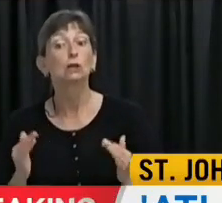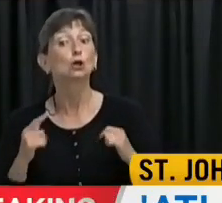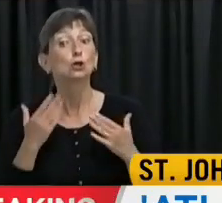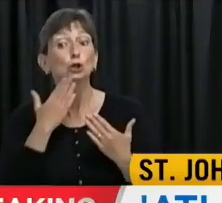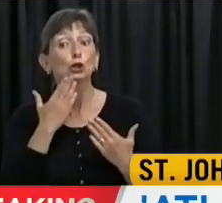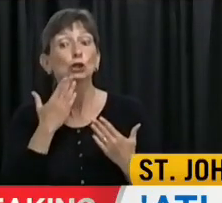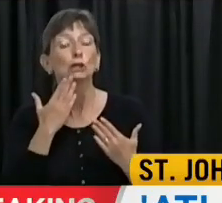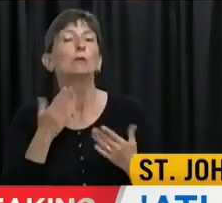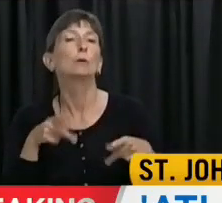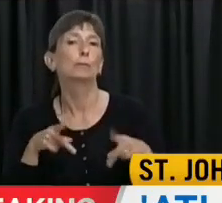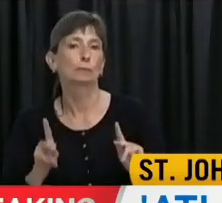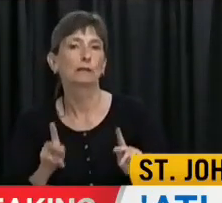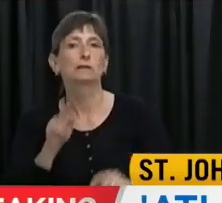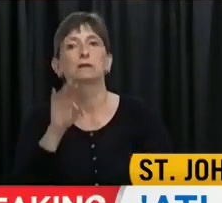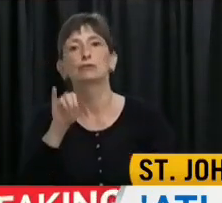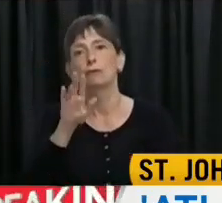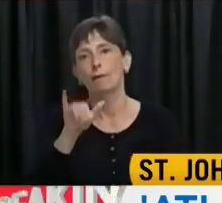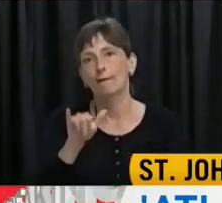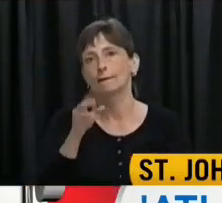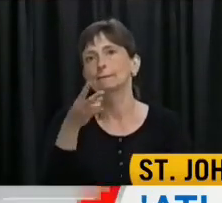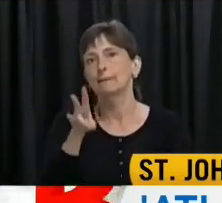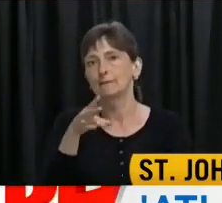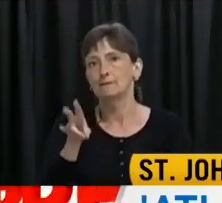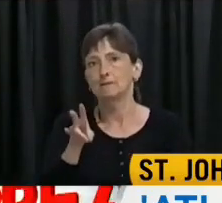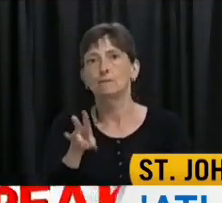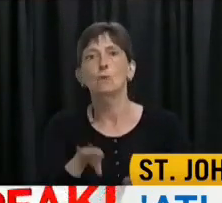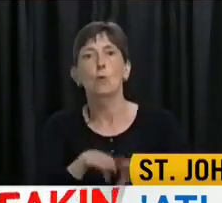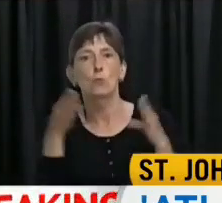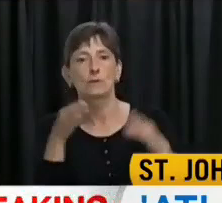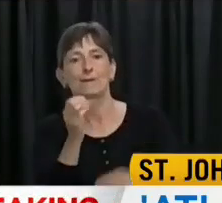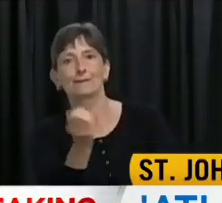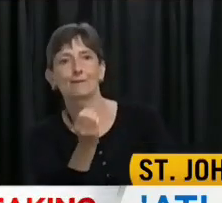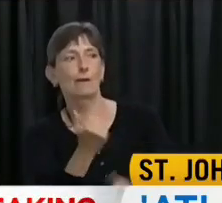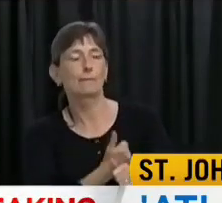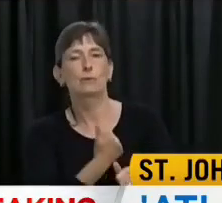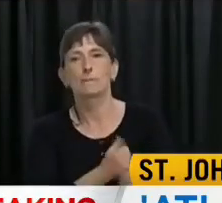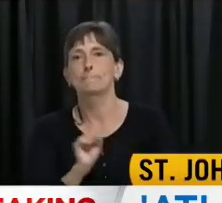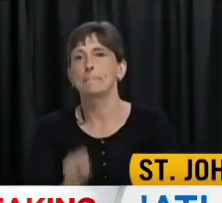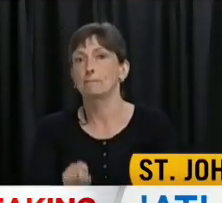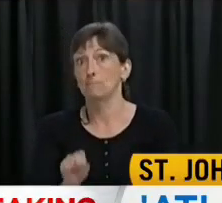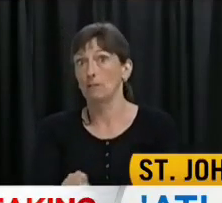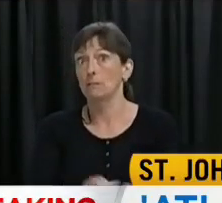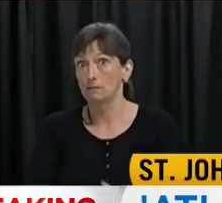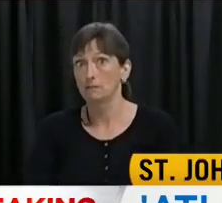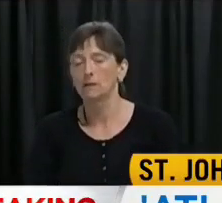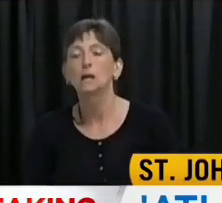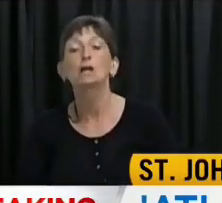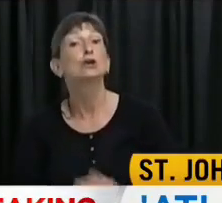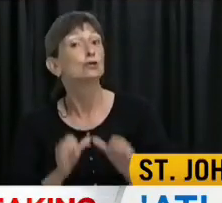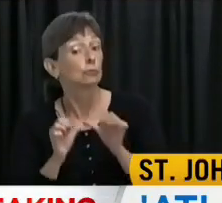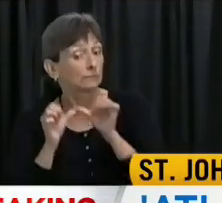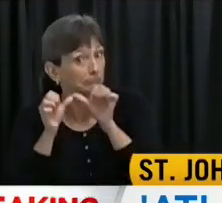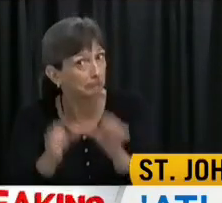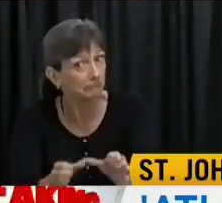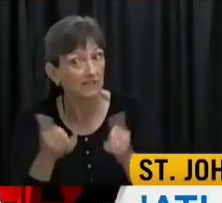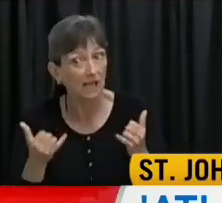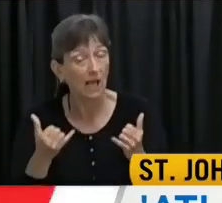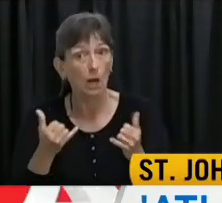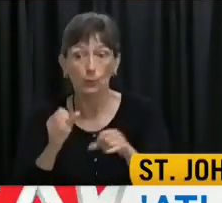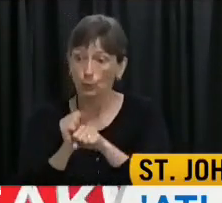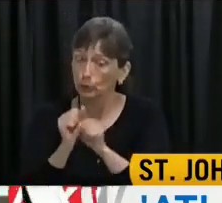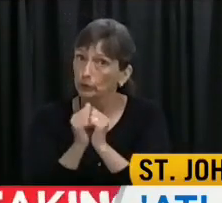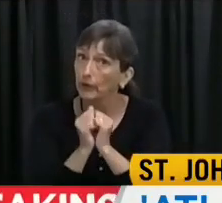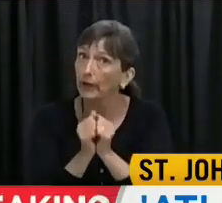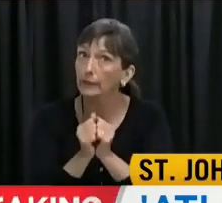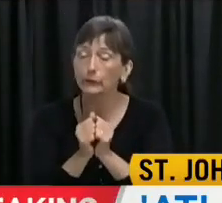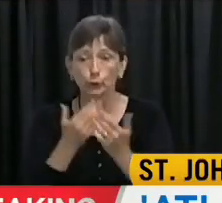have done so far. We are at this point right now because of the great strides that we have made together. So let's keep the momentum going